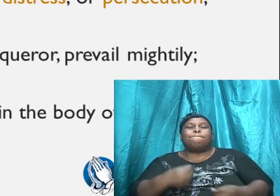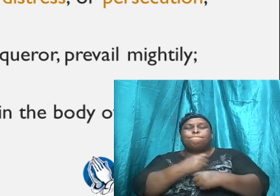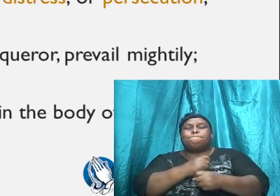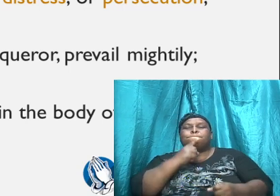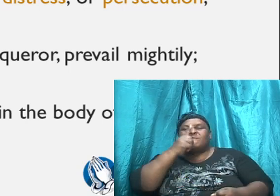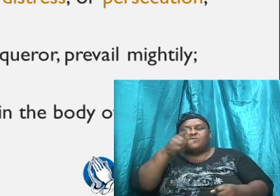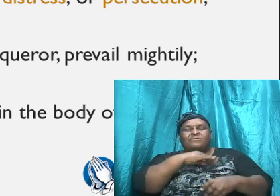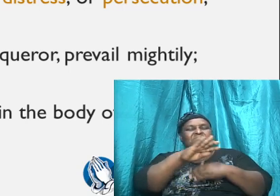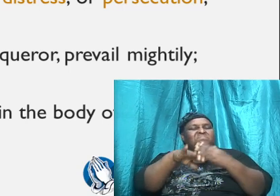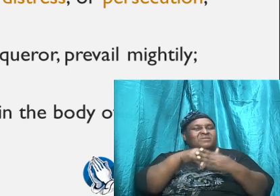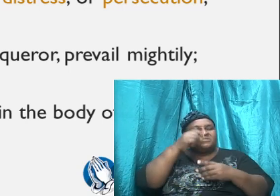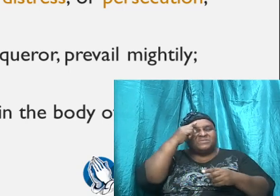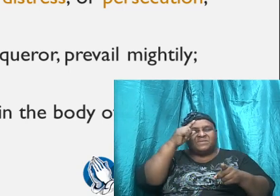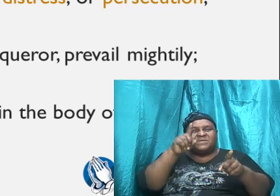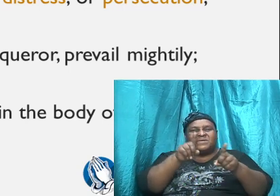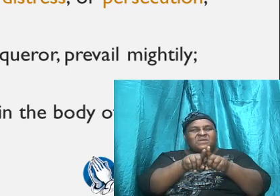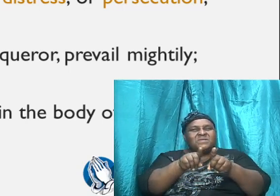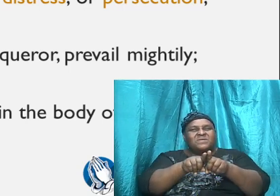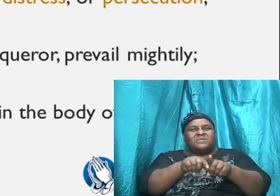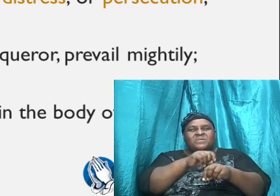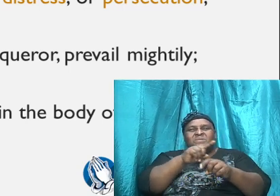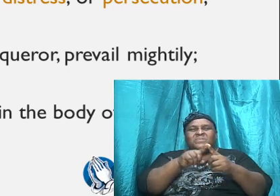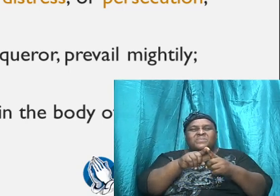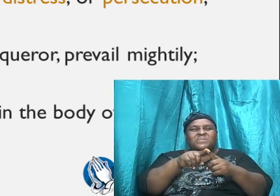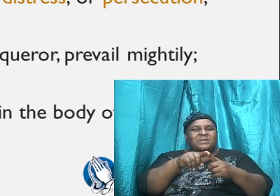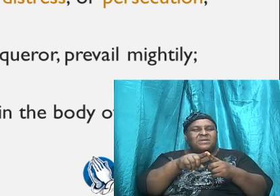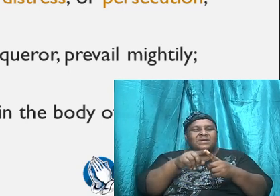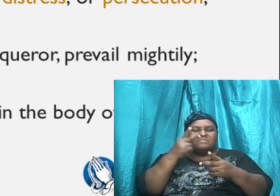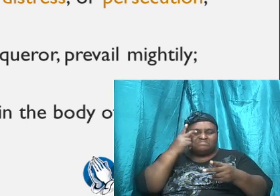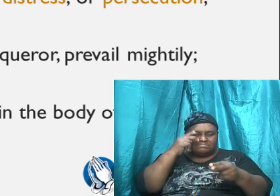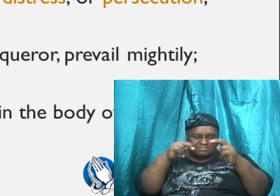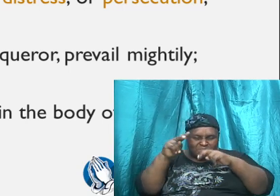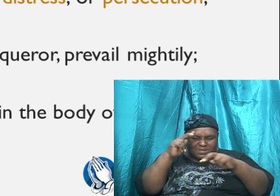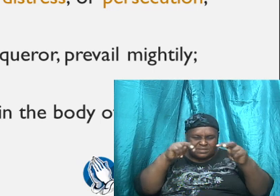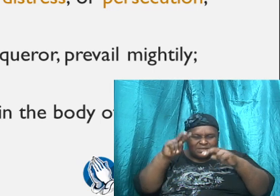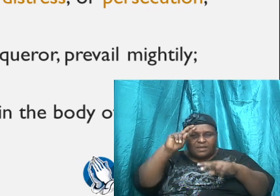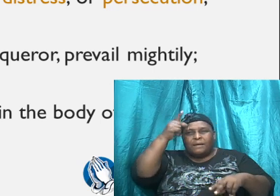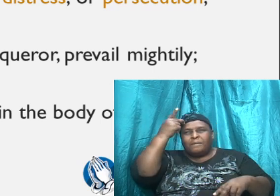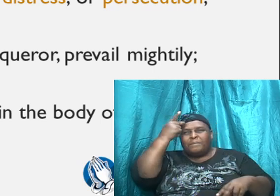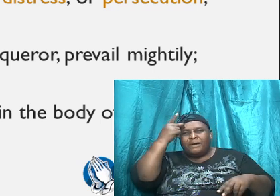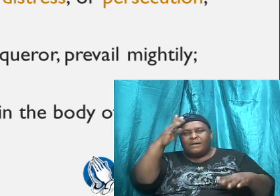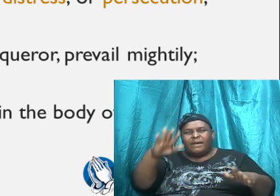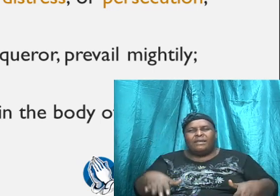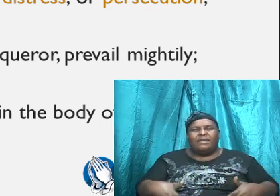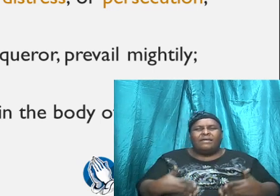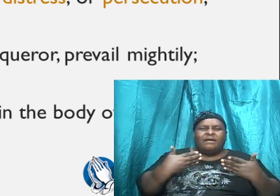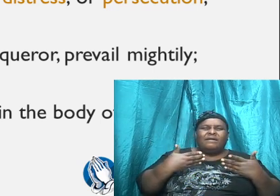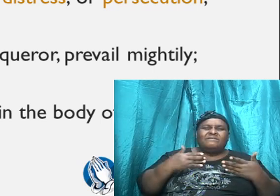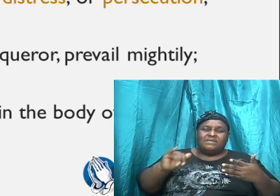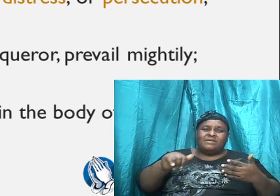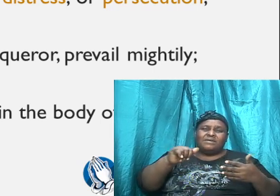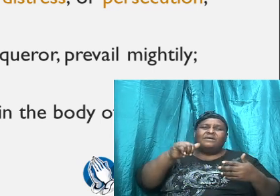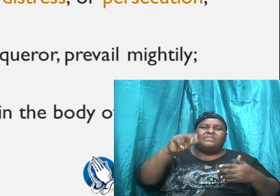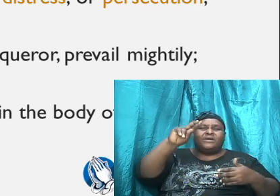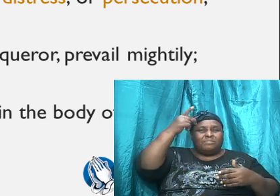agree, when we examine Paul's life, that Paul was a more than conqueror,